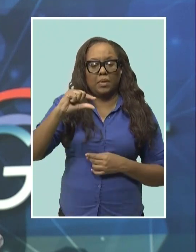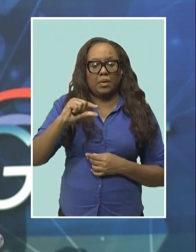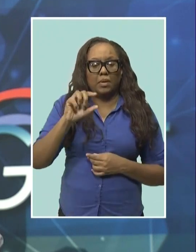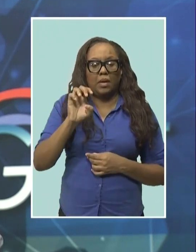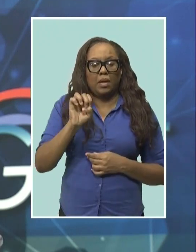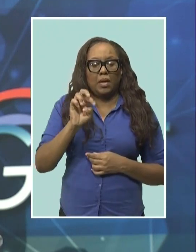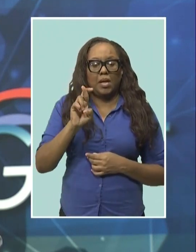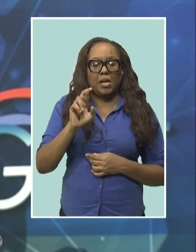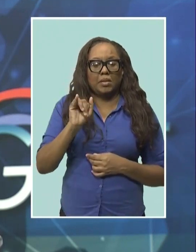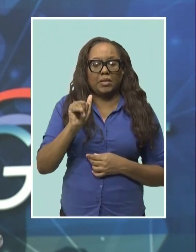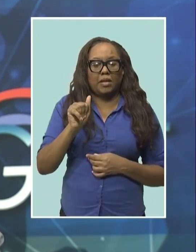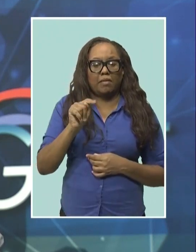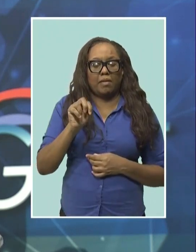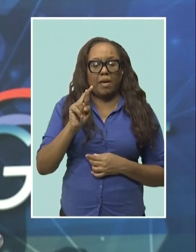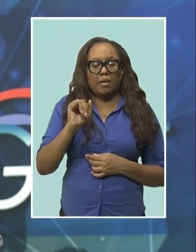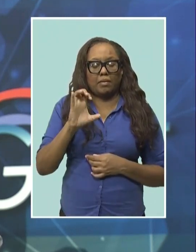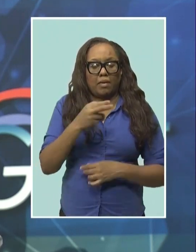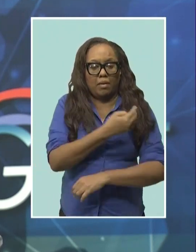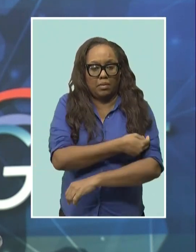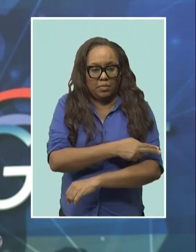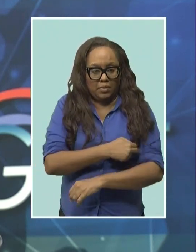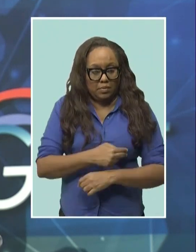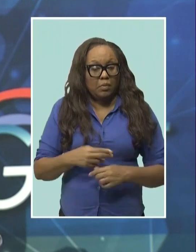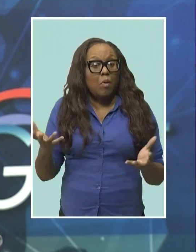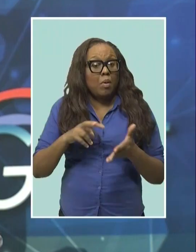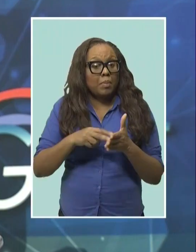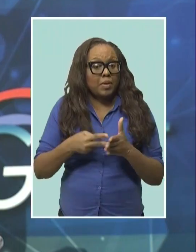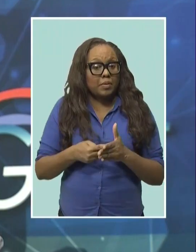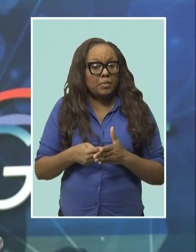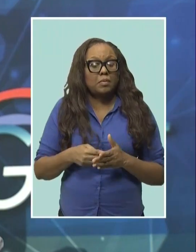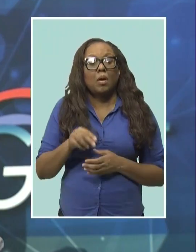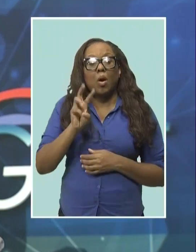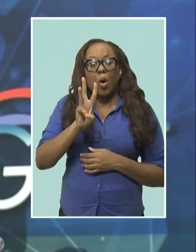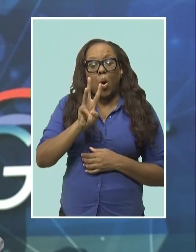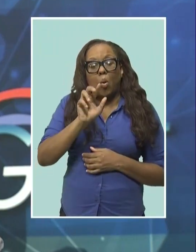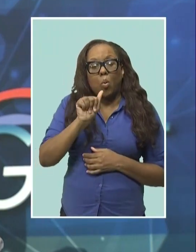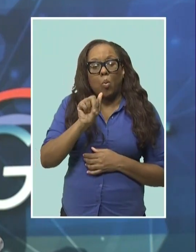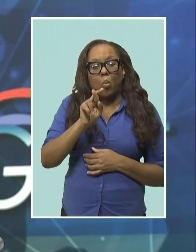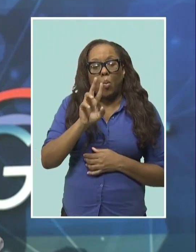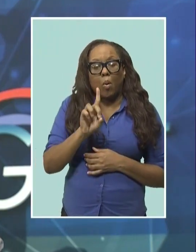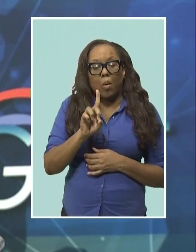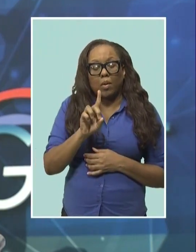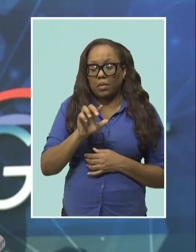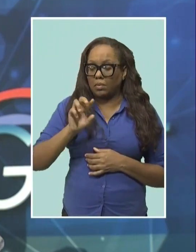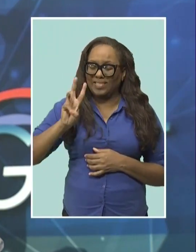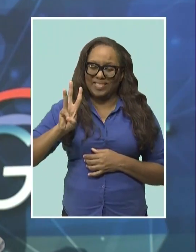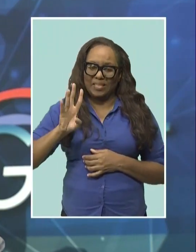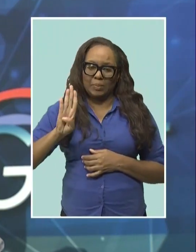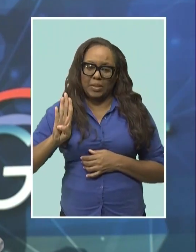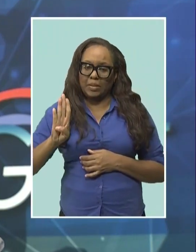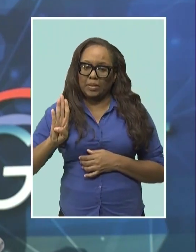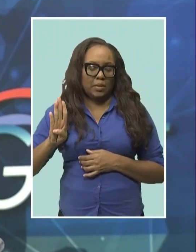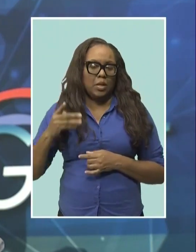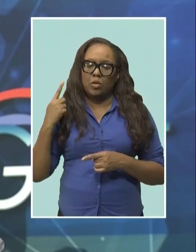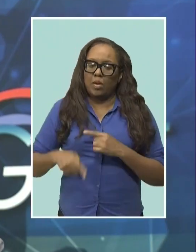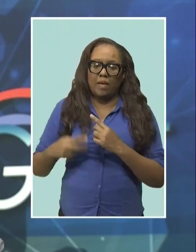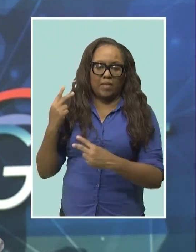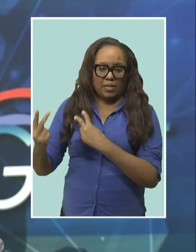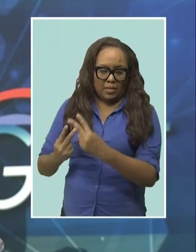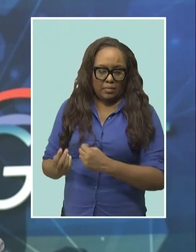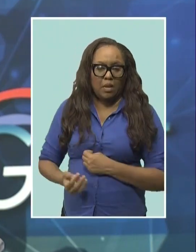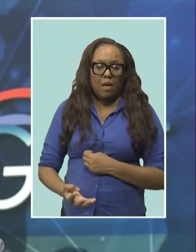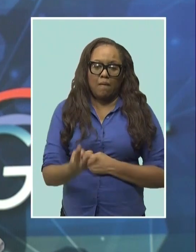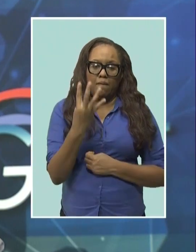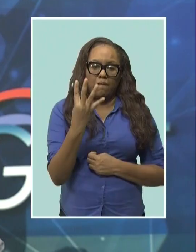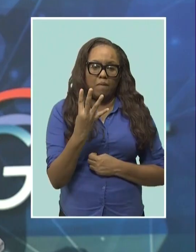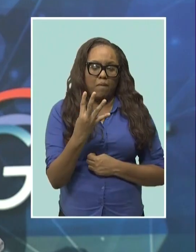as a consequence, visits to Ward 6B have been temporarily suspended. According to the Ministry, four patients have